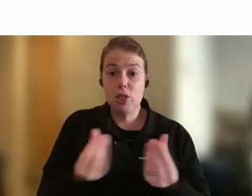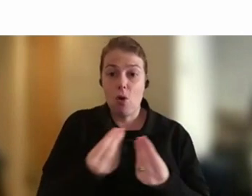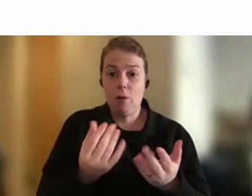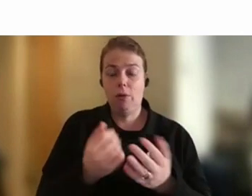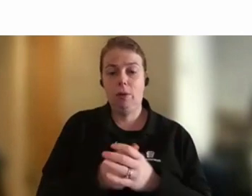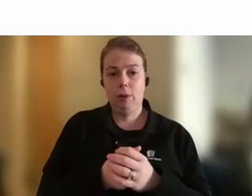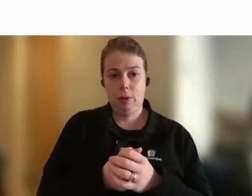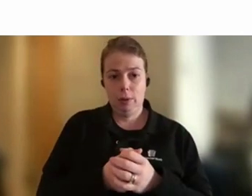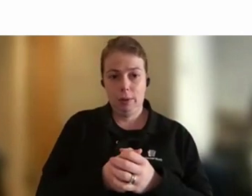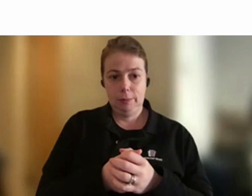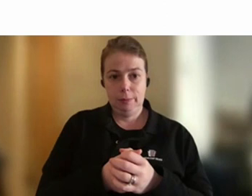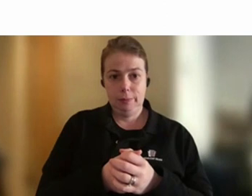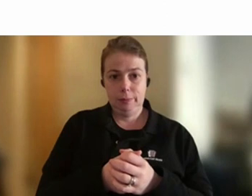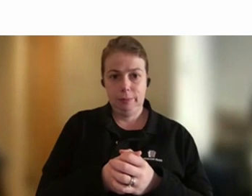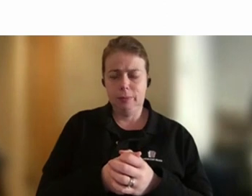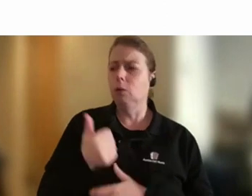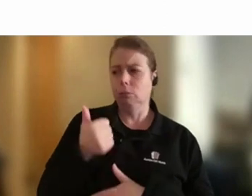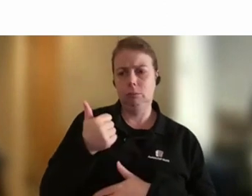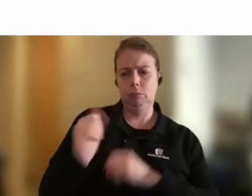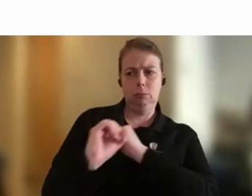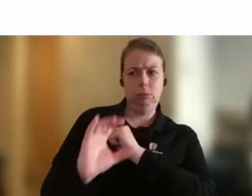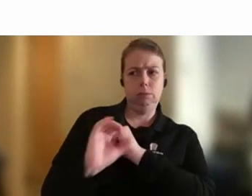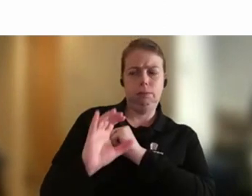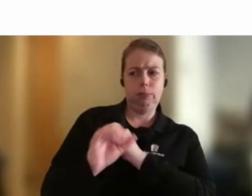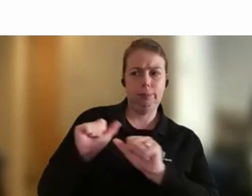And a decent plug, that is, which is excellent.